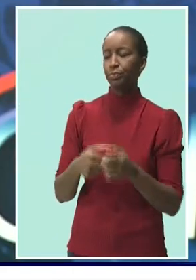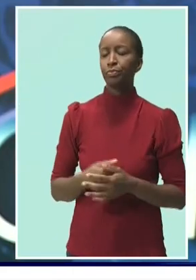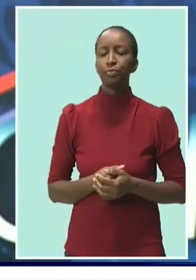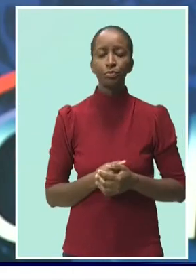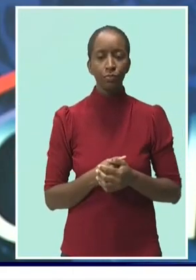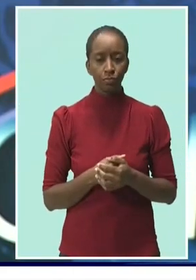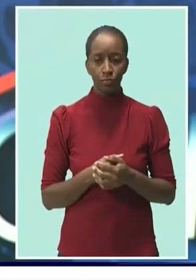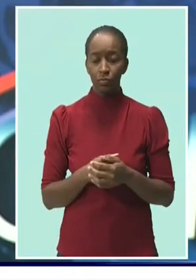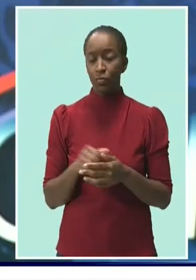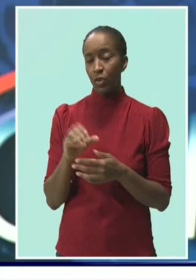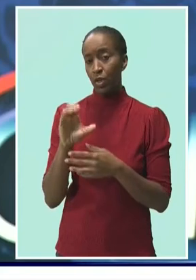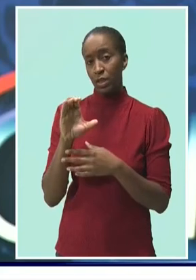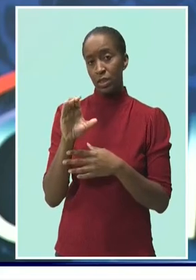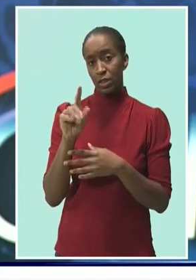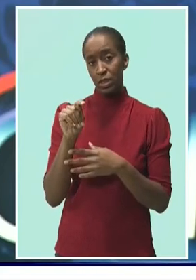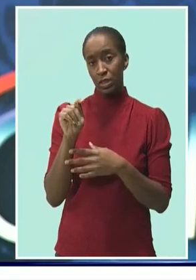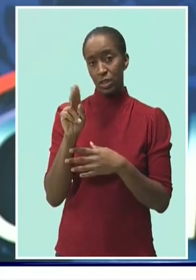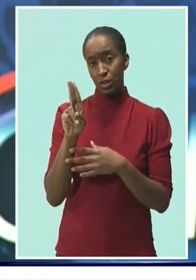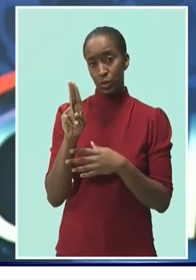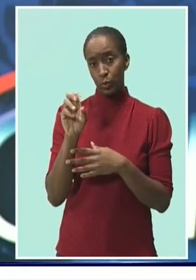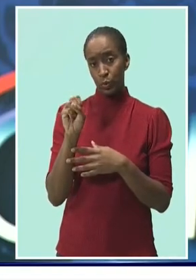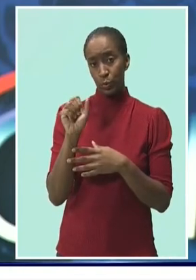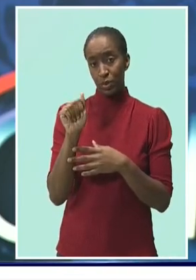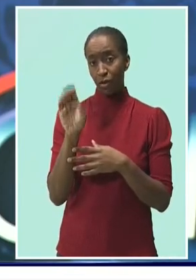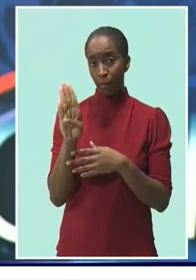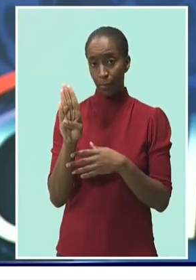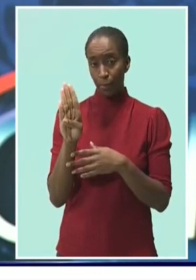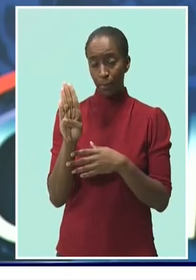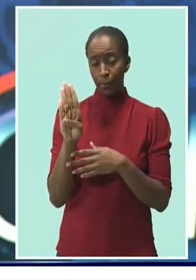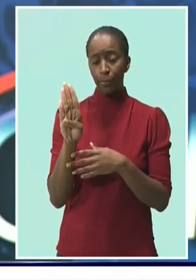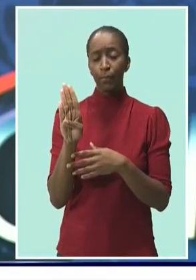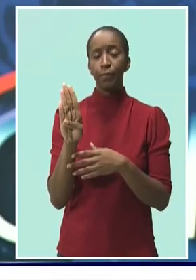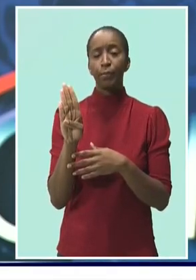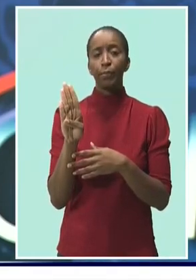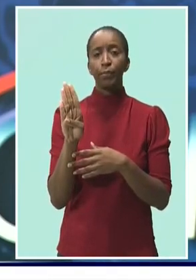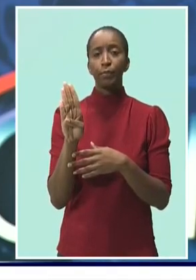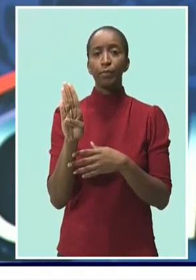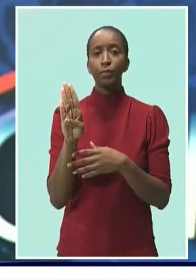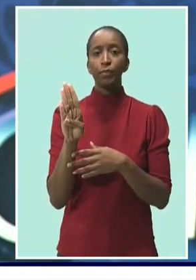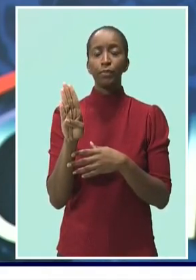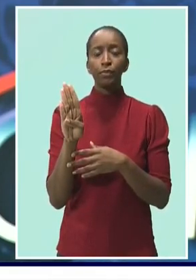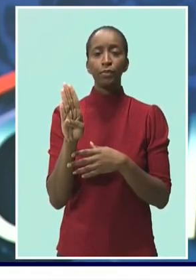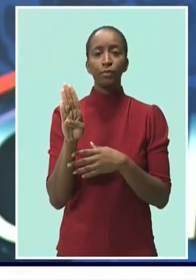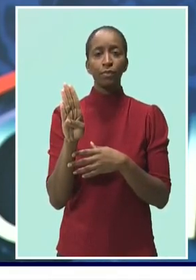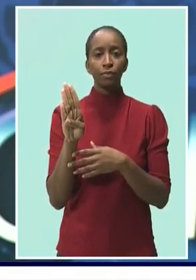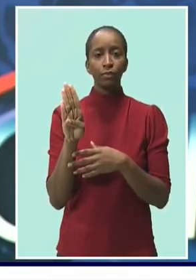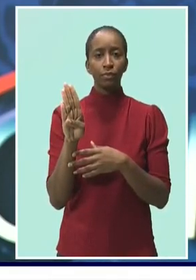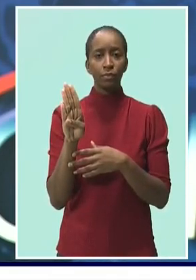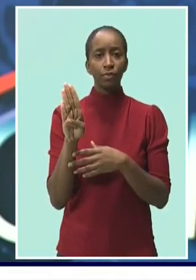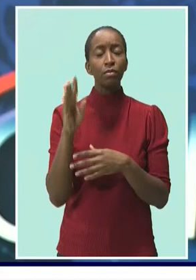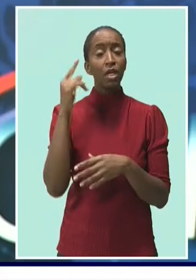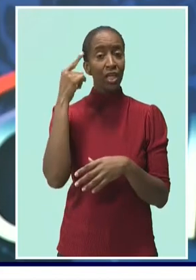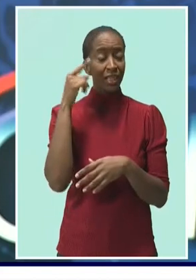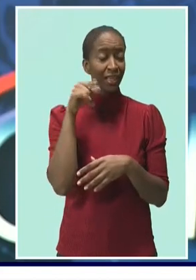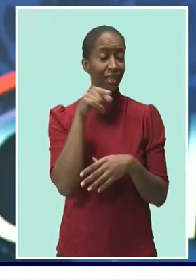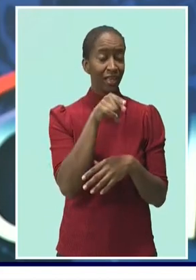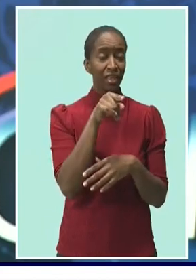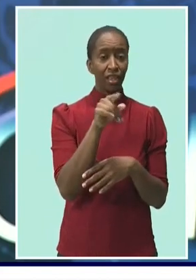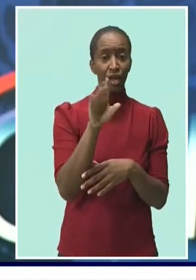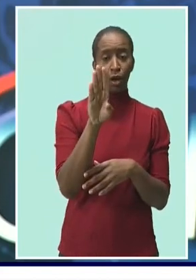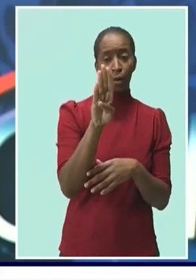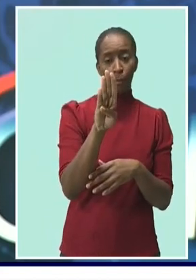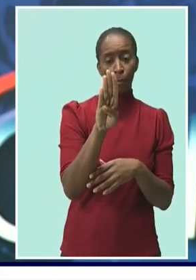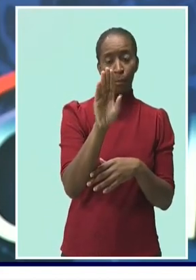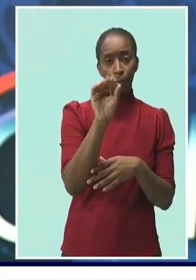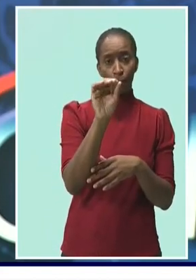Trade Unions and Staff Associations of Barbados, or C2SAB, is satisfied that the structure of the Barbados Optional Savings Scheme or